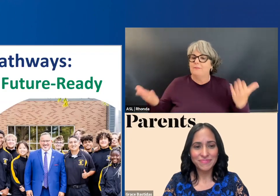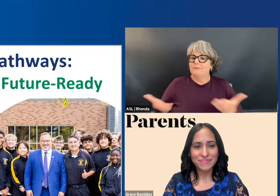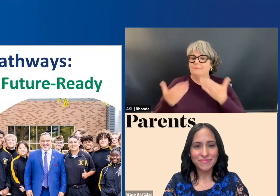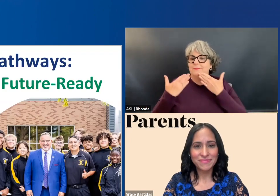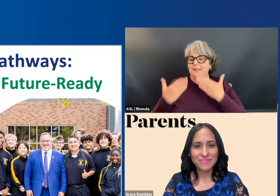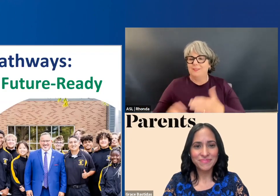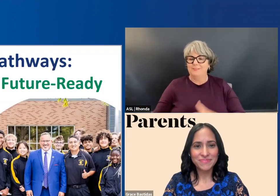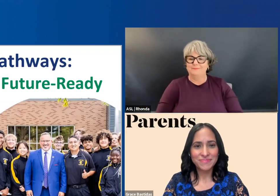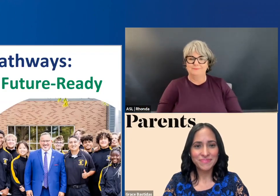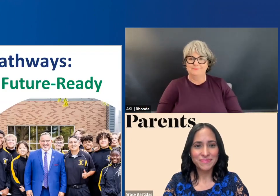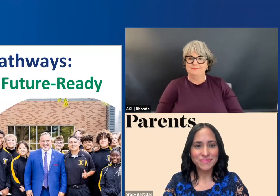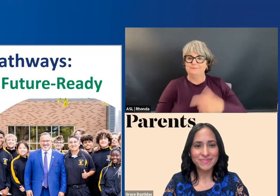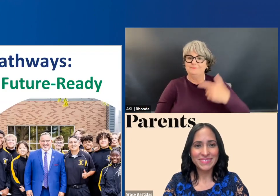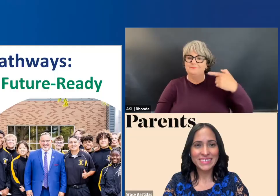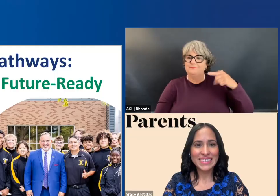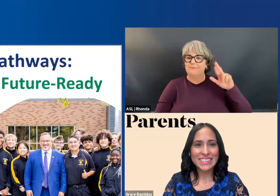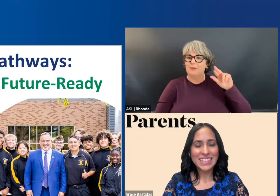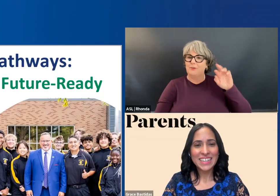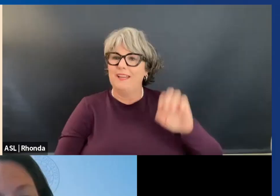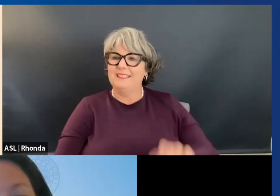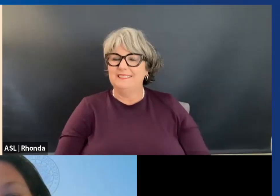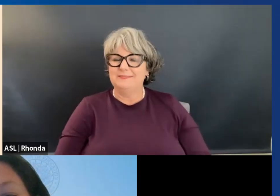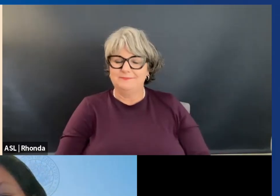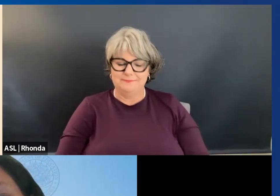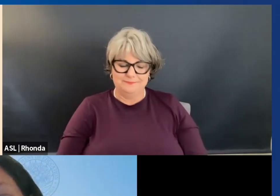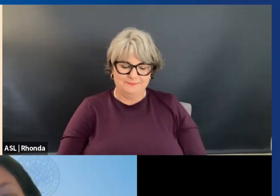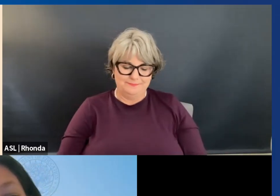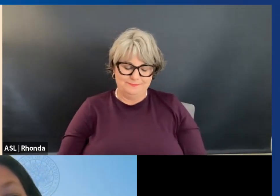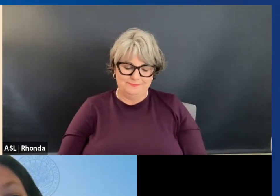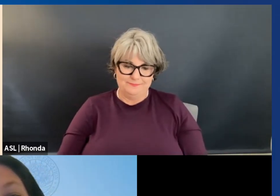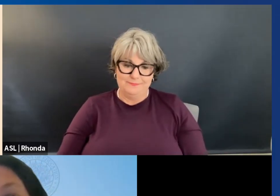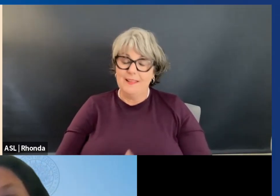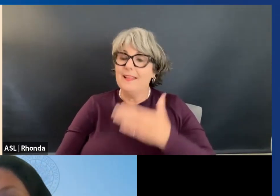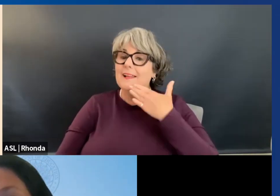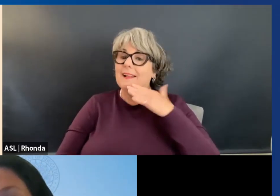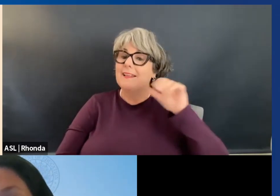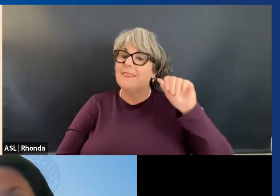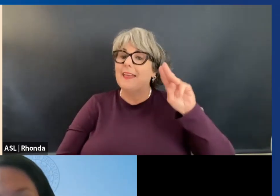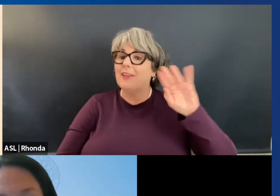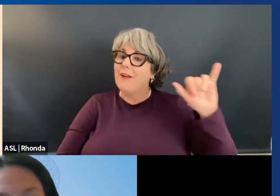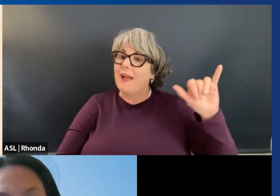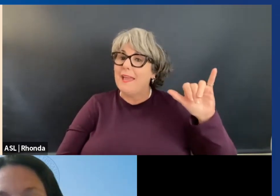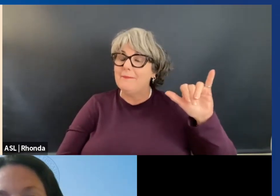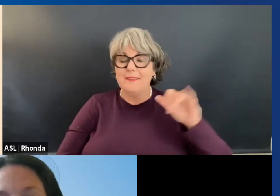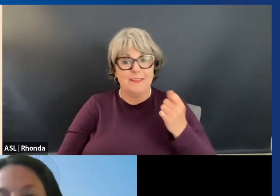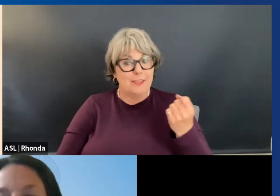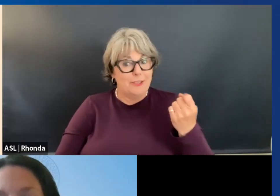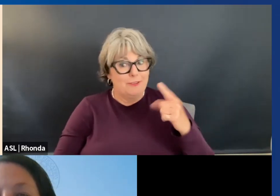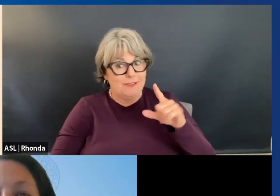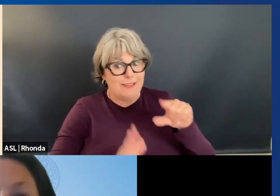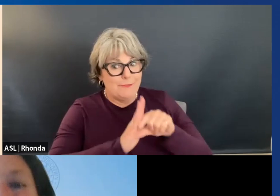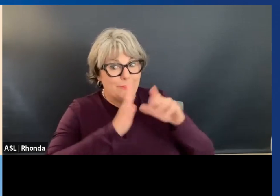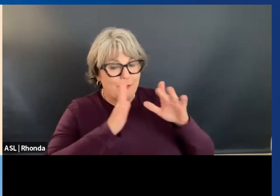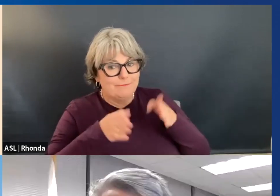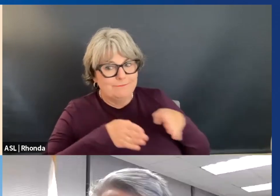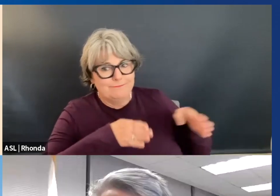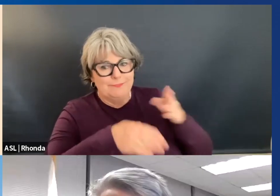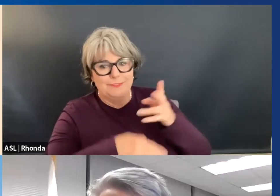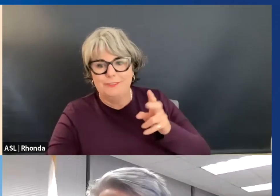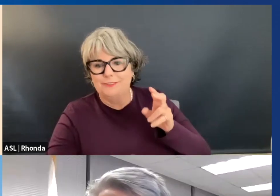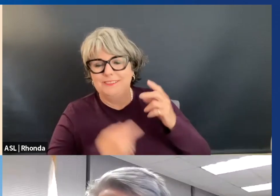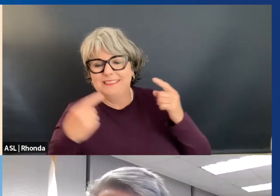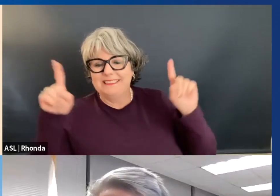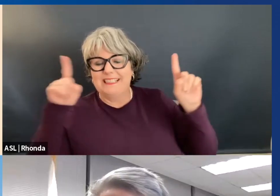evening. Back to you, Grace. Thank you so much, Amy. I hope your 11th grader finds their path to success.